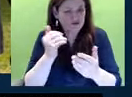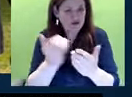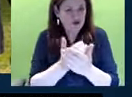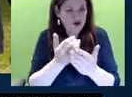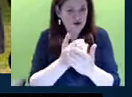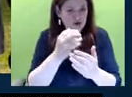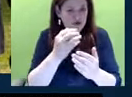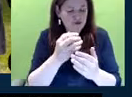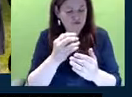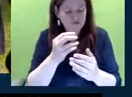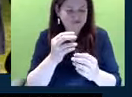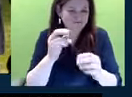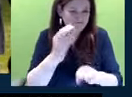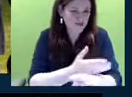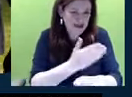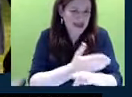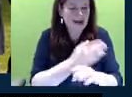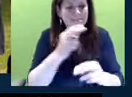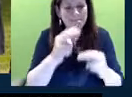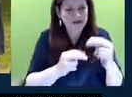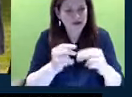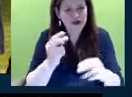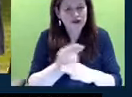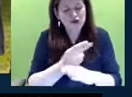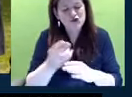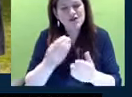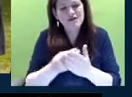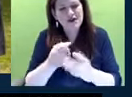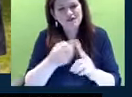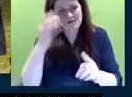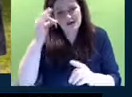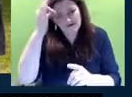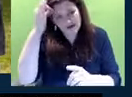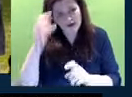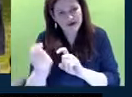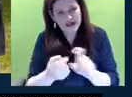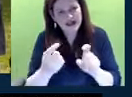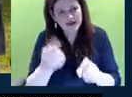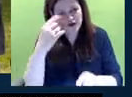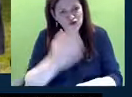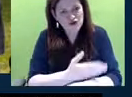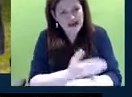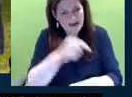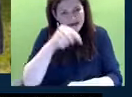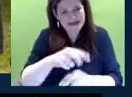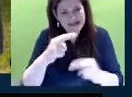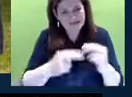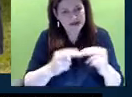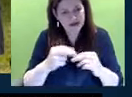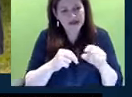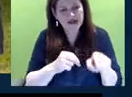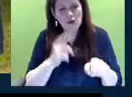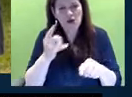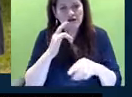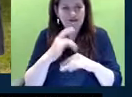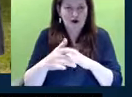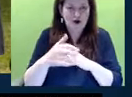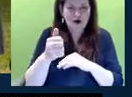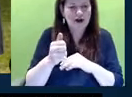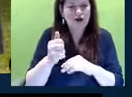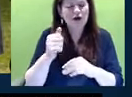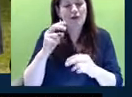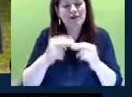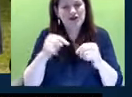rehab using those ARPA funds from the federal delegation to rehab this building, one of the earlier buildings on